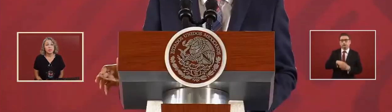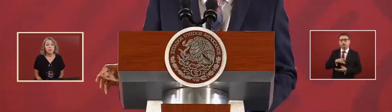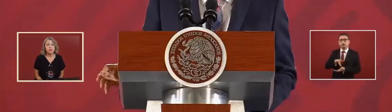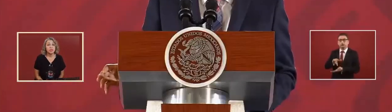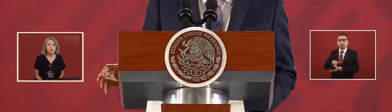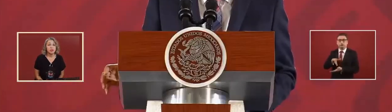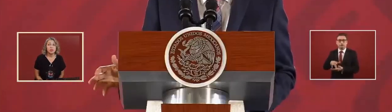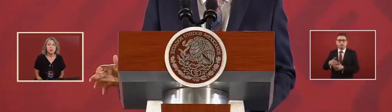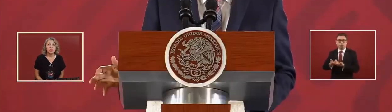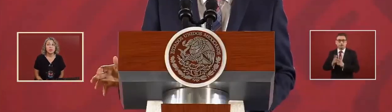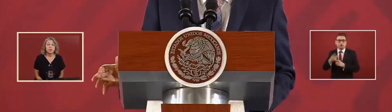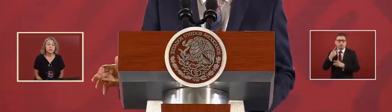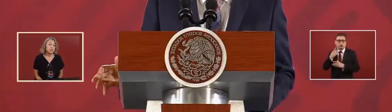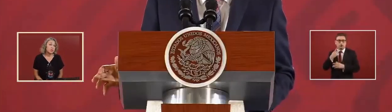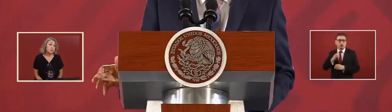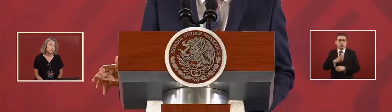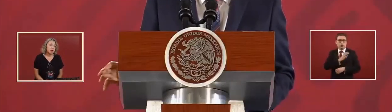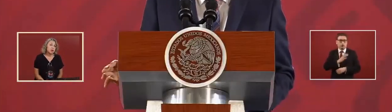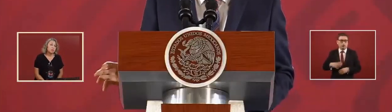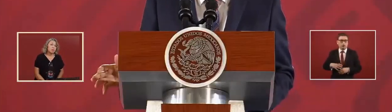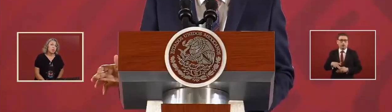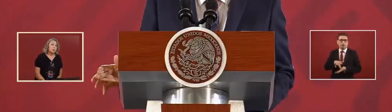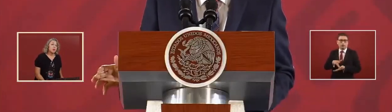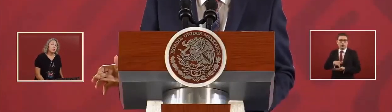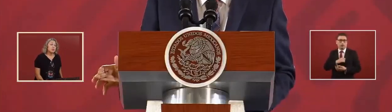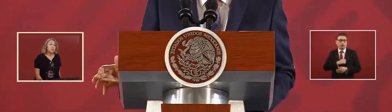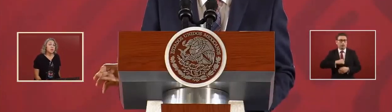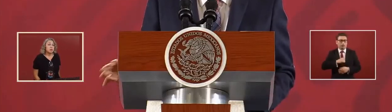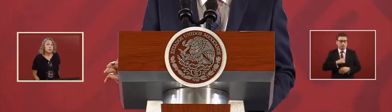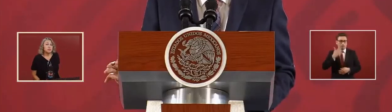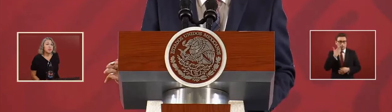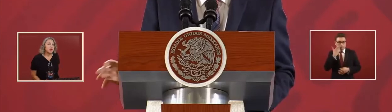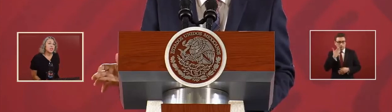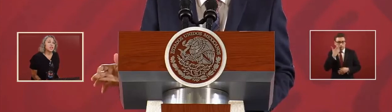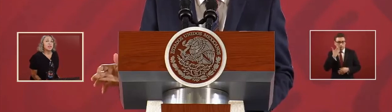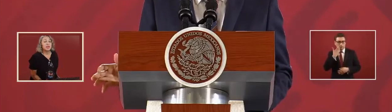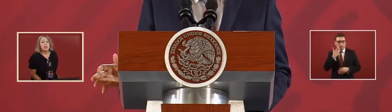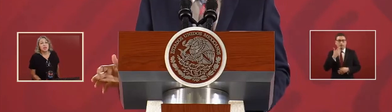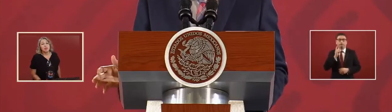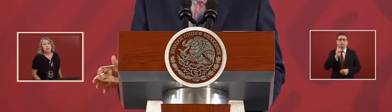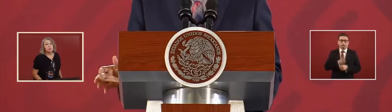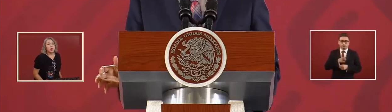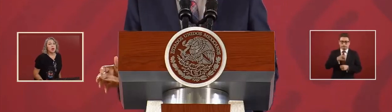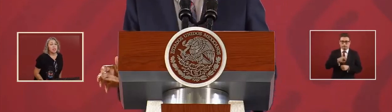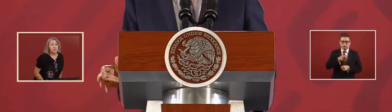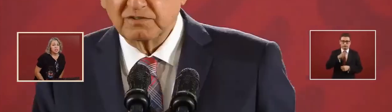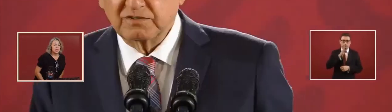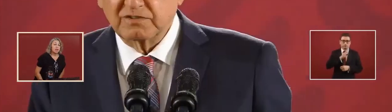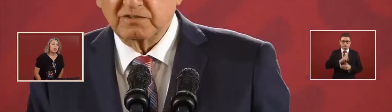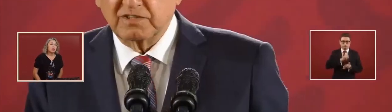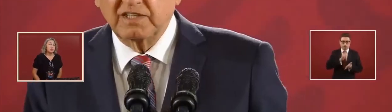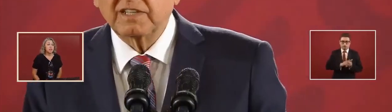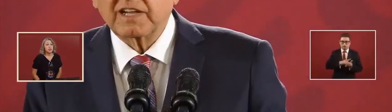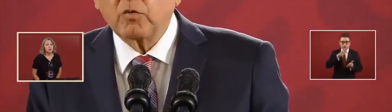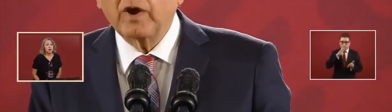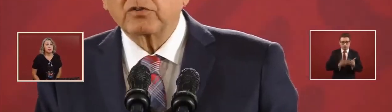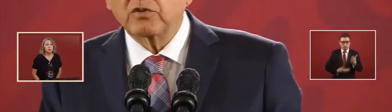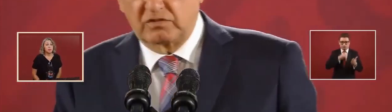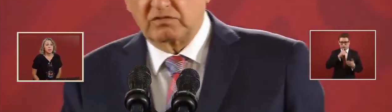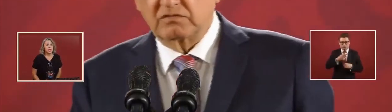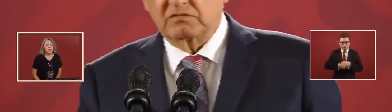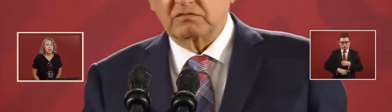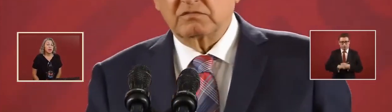promote perverted parties, they are committing a crime. And I remind you,